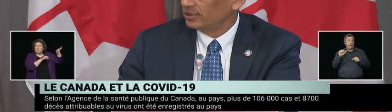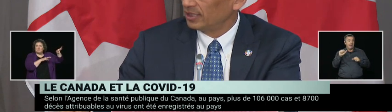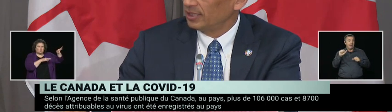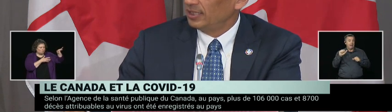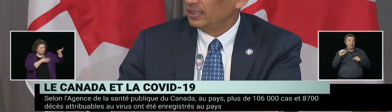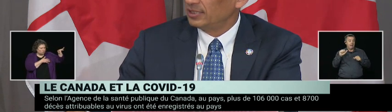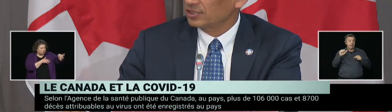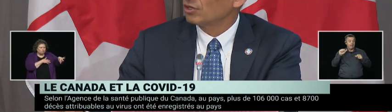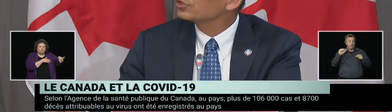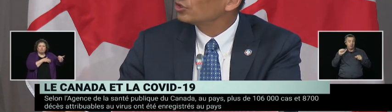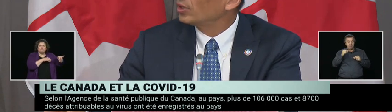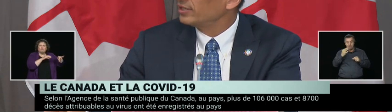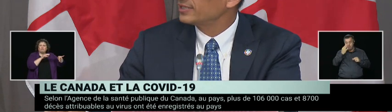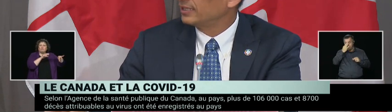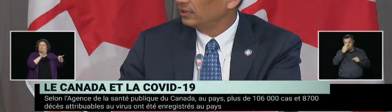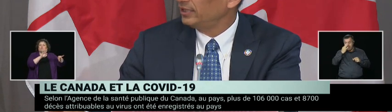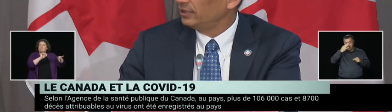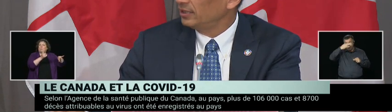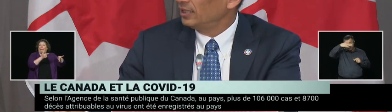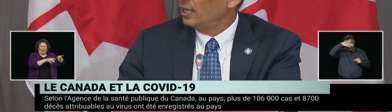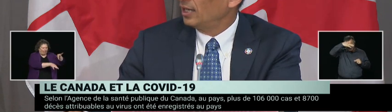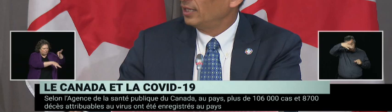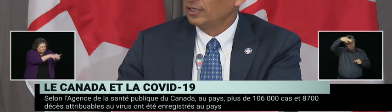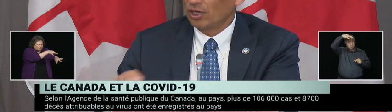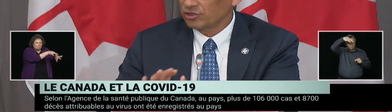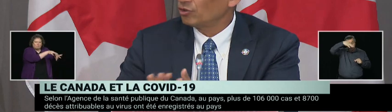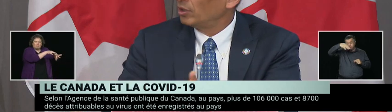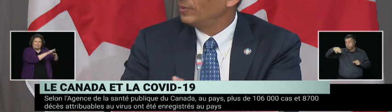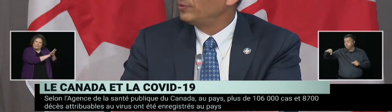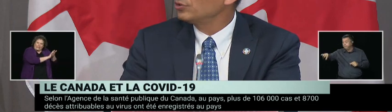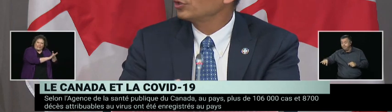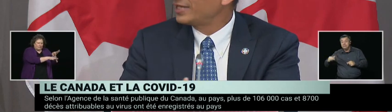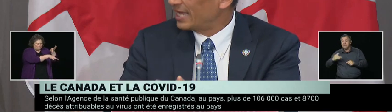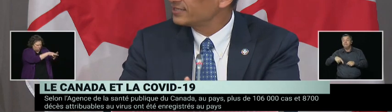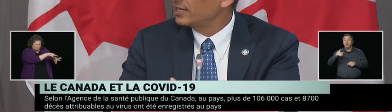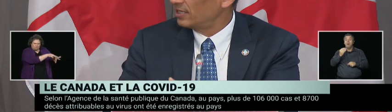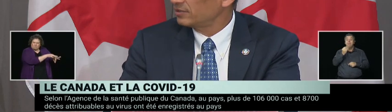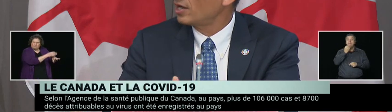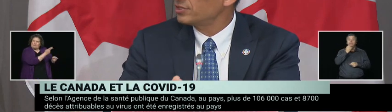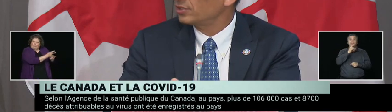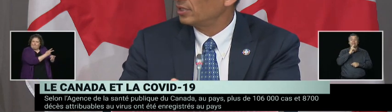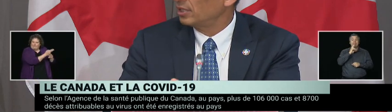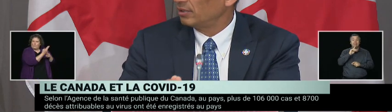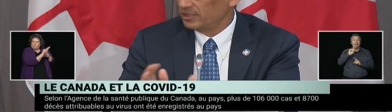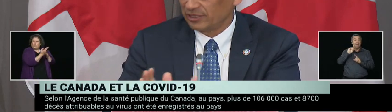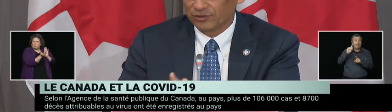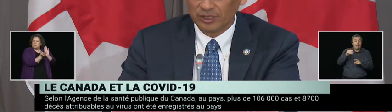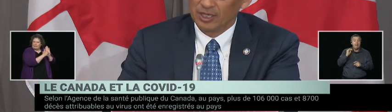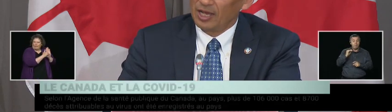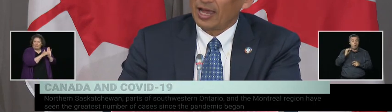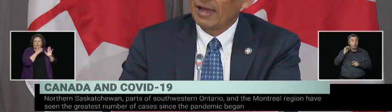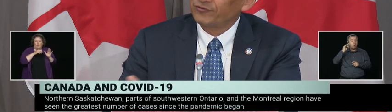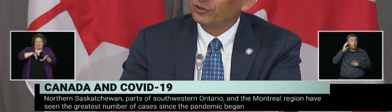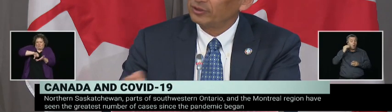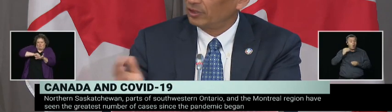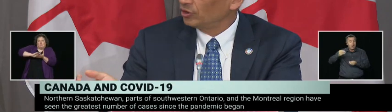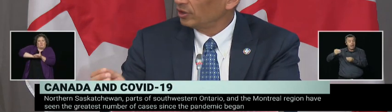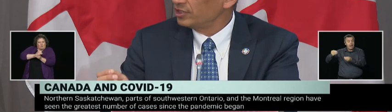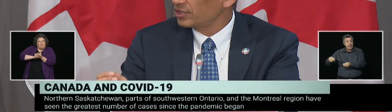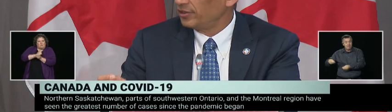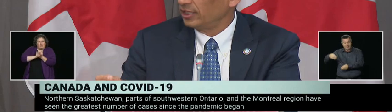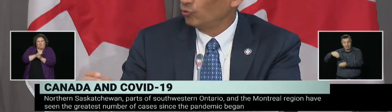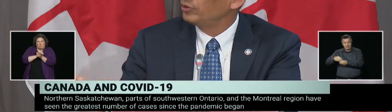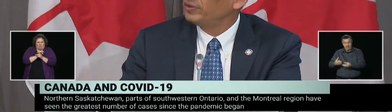you know that is also, I say, clean, and then also maybe use a good hand sanitizer, et cetera, after